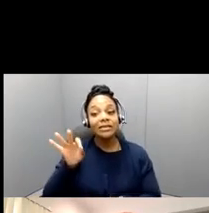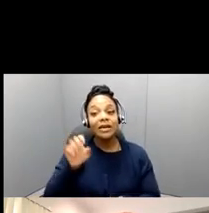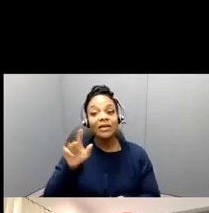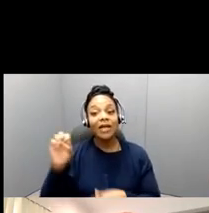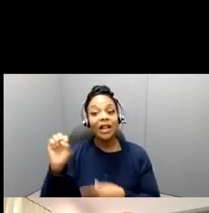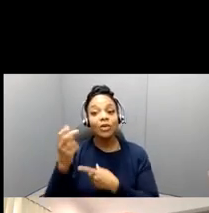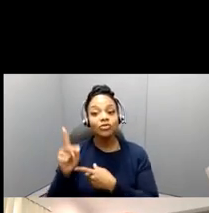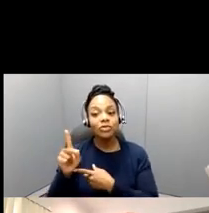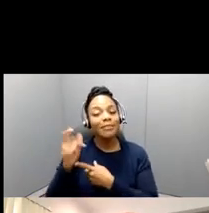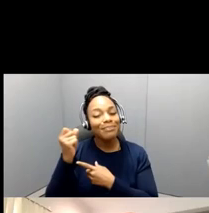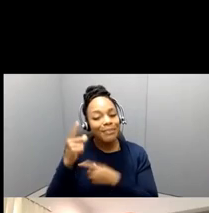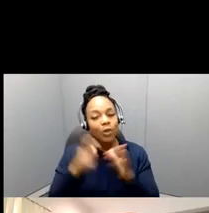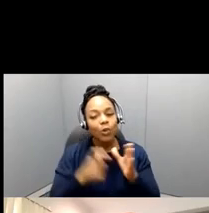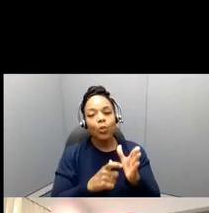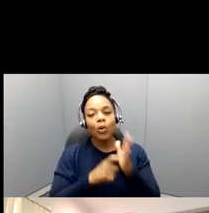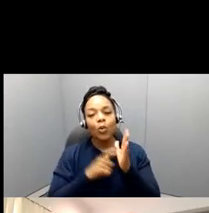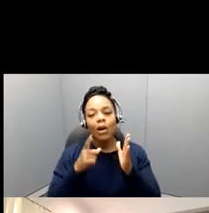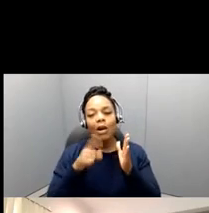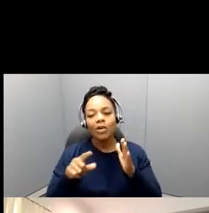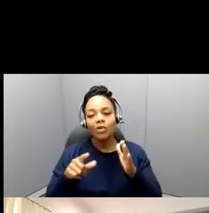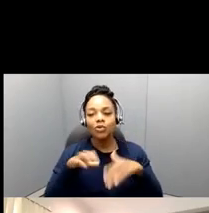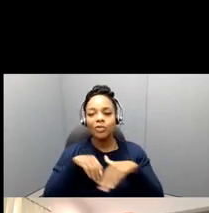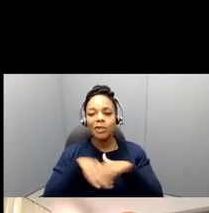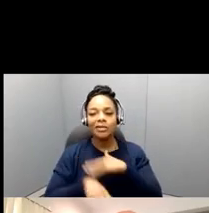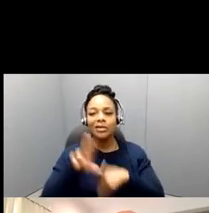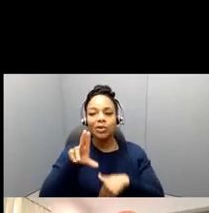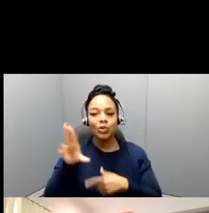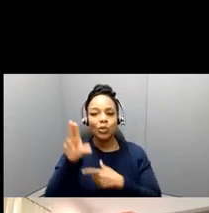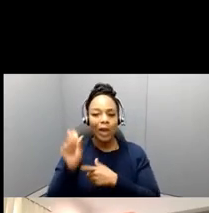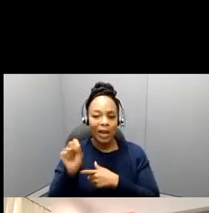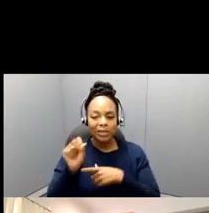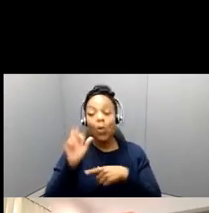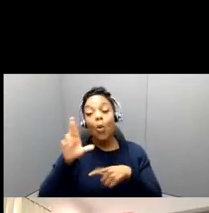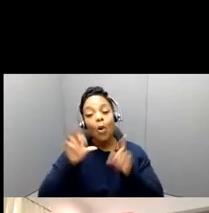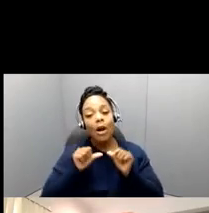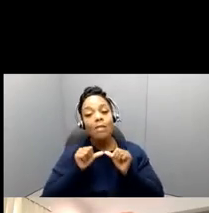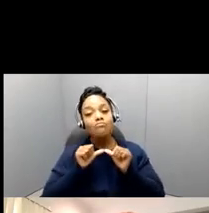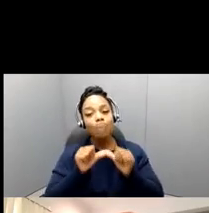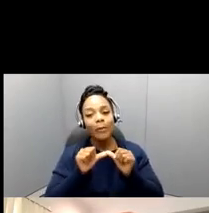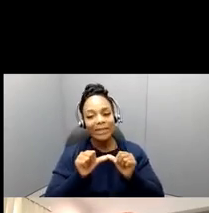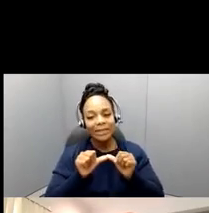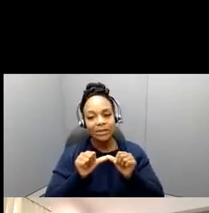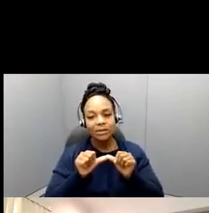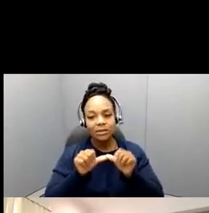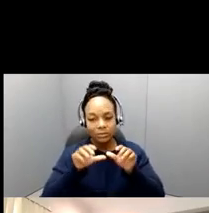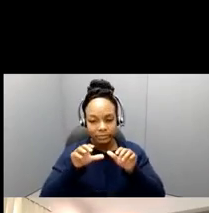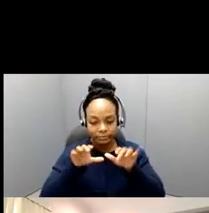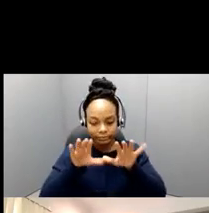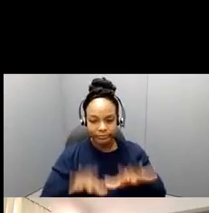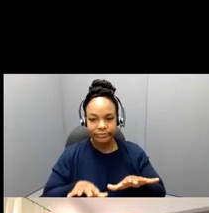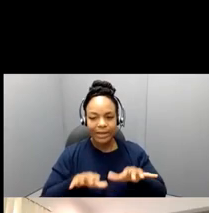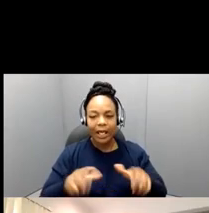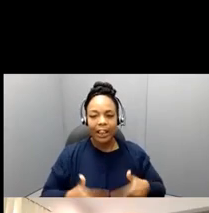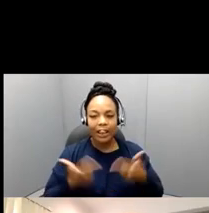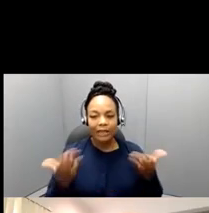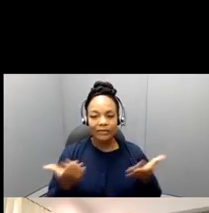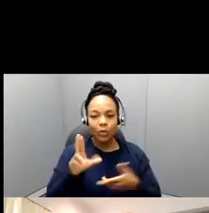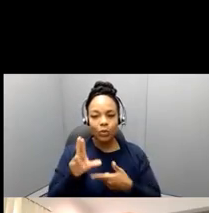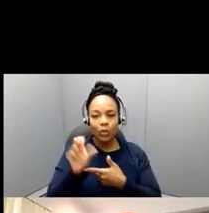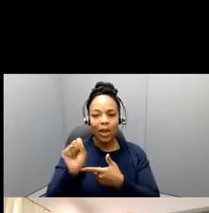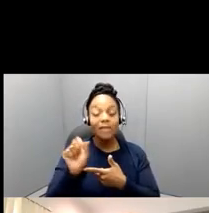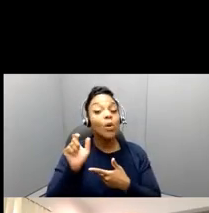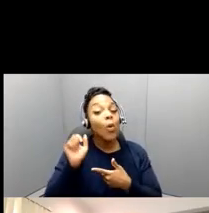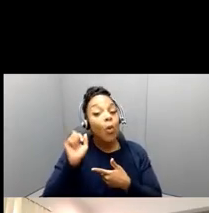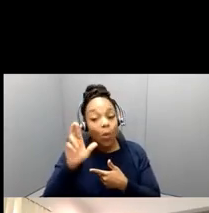residents, or the, uh, also who are, those who are at a U.S. institution. Now, international